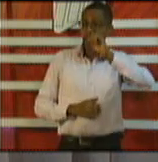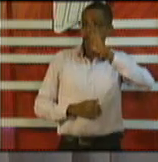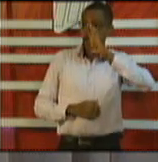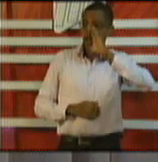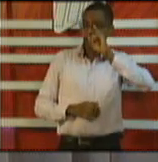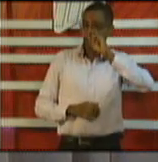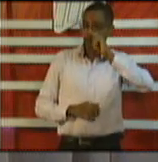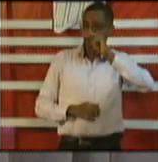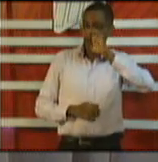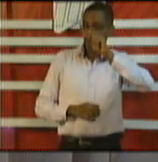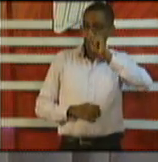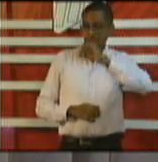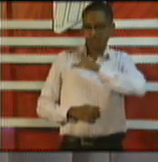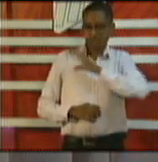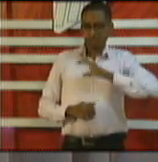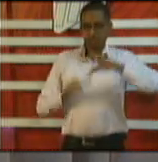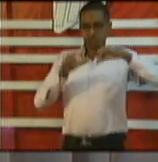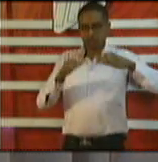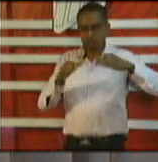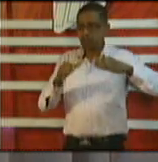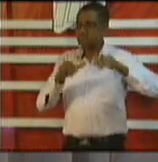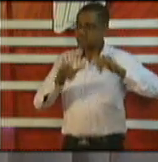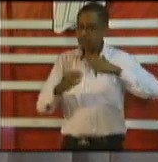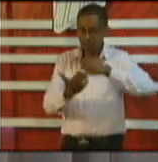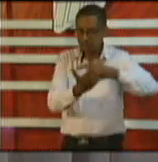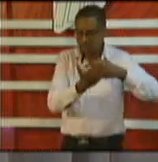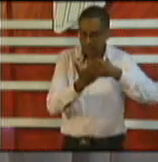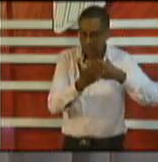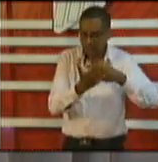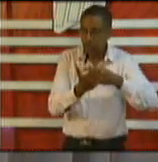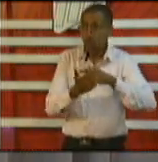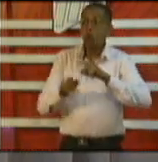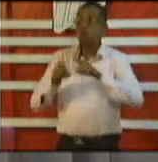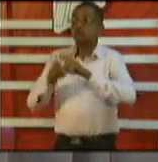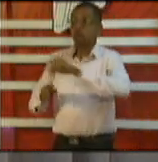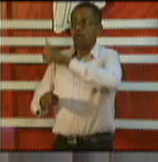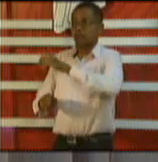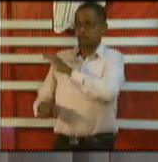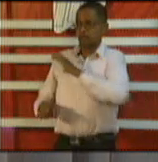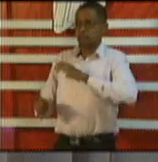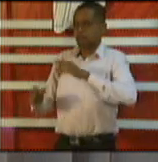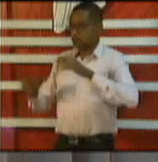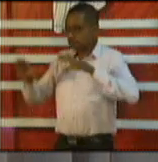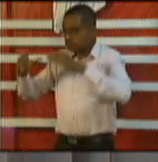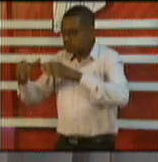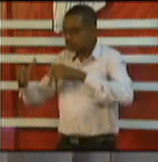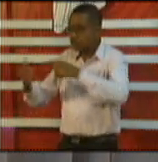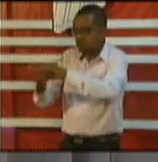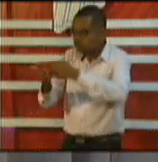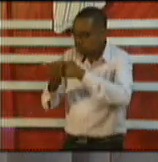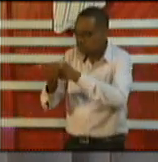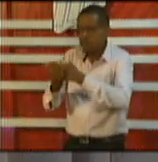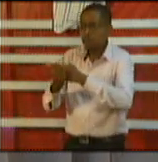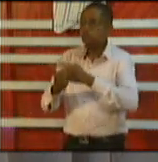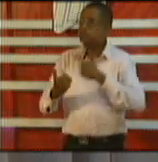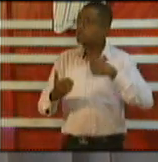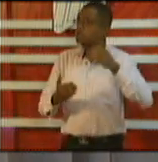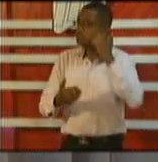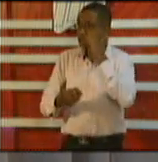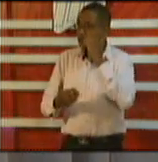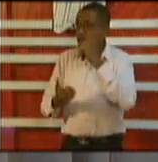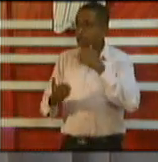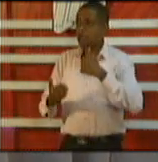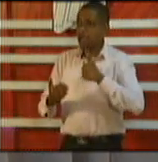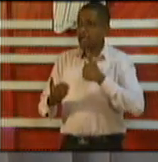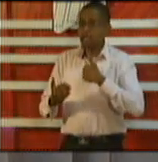finance and general purposes committee that I chair that we have this afternoon we continue to meet virtually on a daily basis I meet with the heads